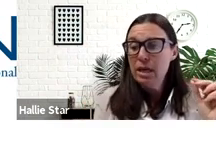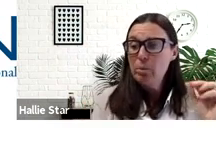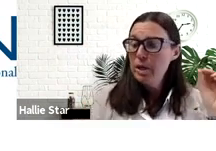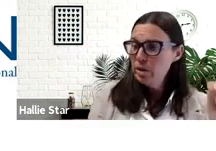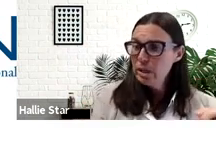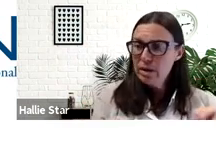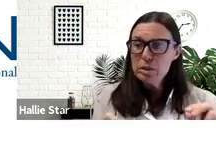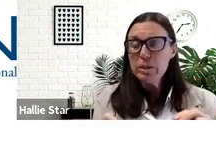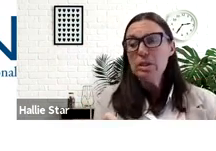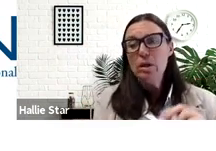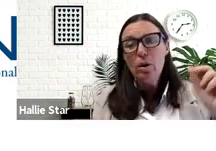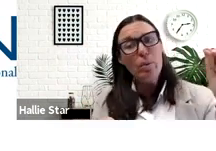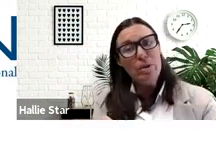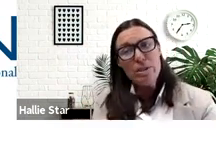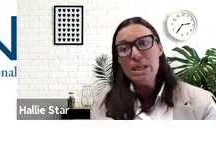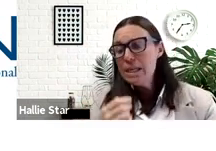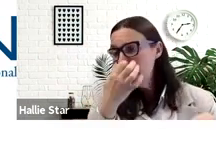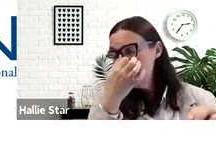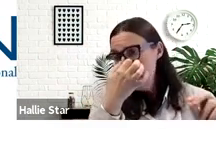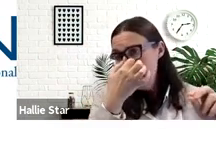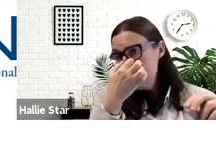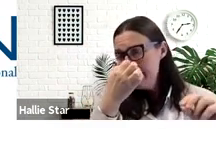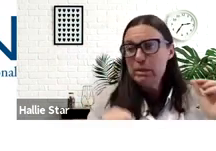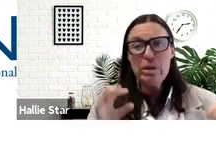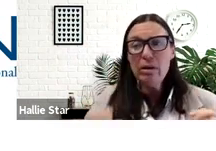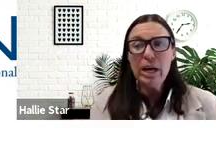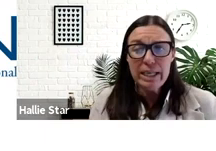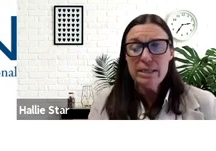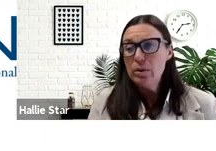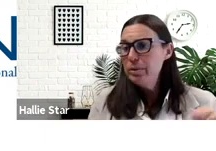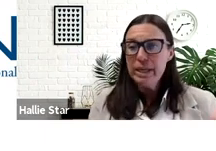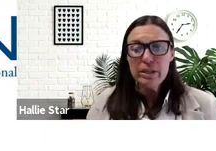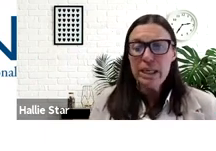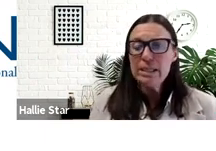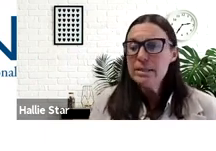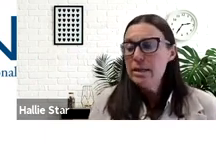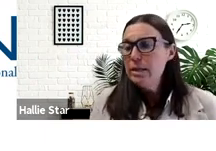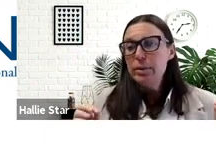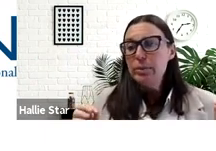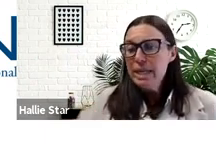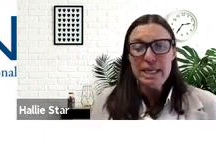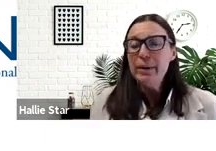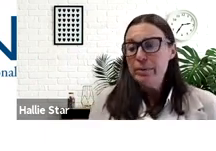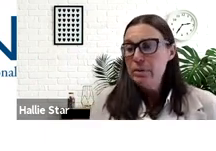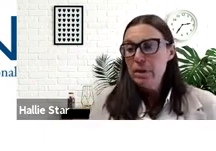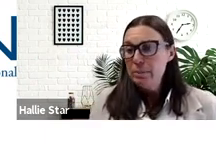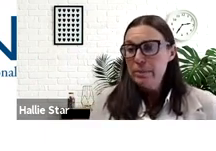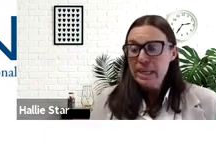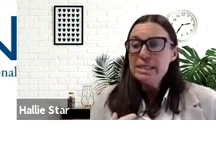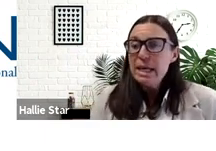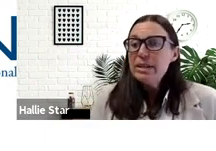when you're uncomfortable or when you see things that seem not right or you hear things, write it down.